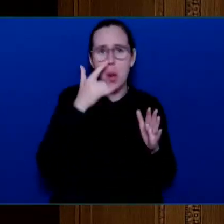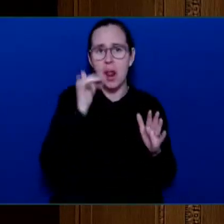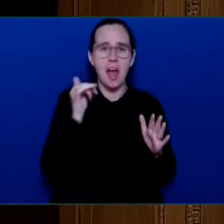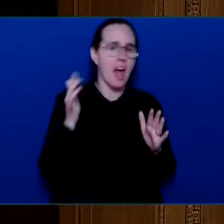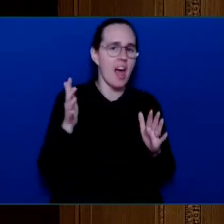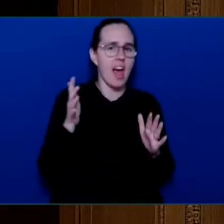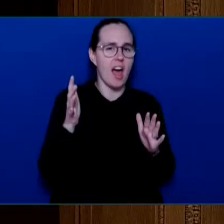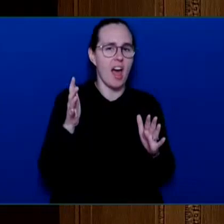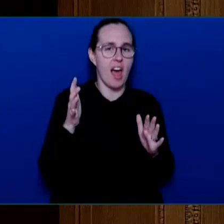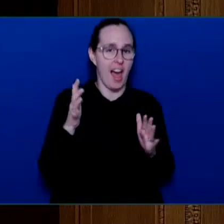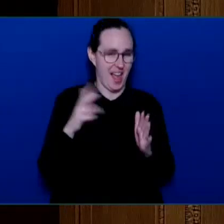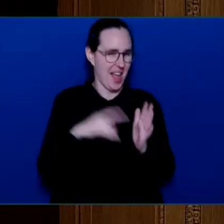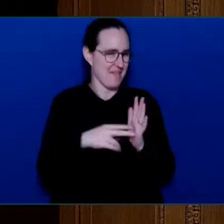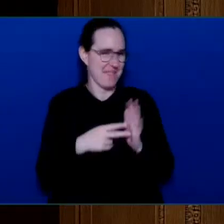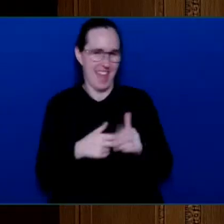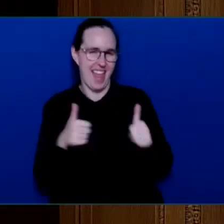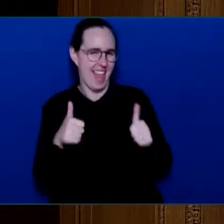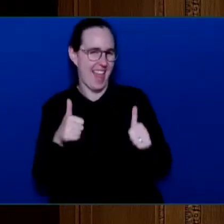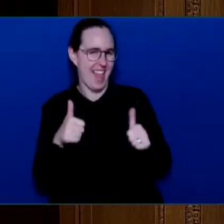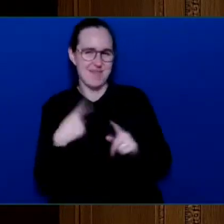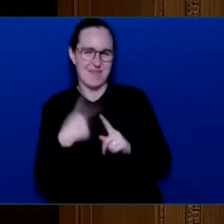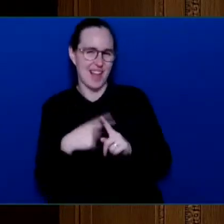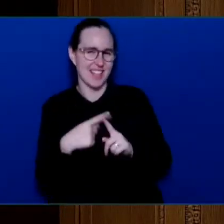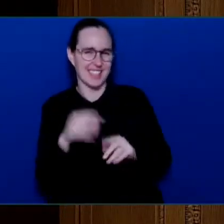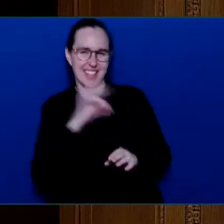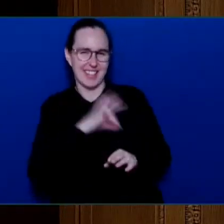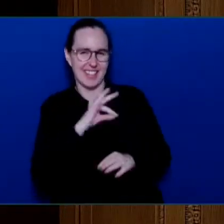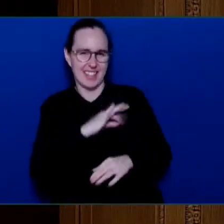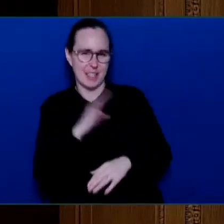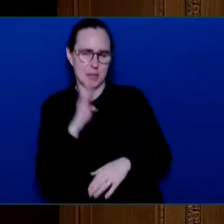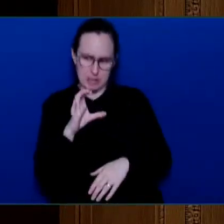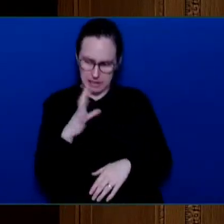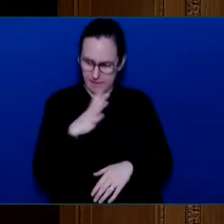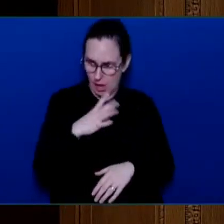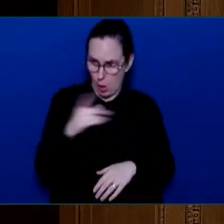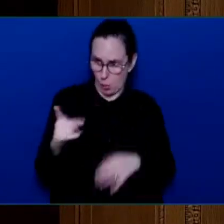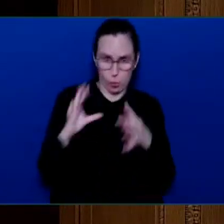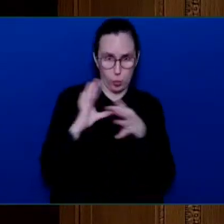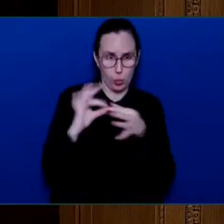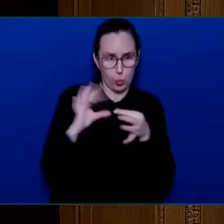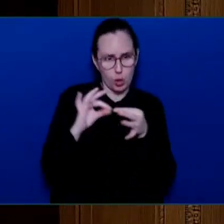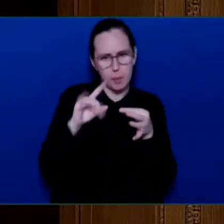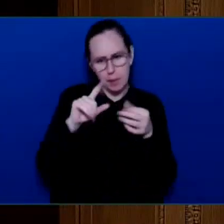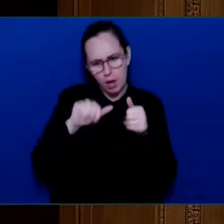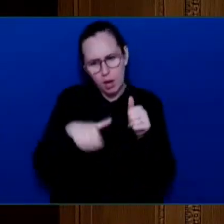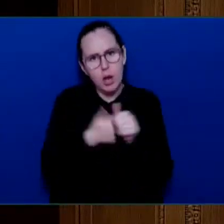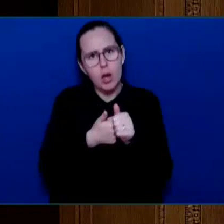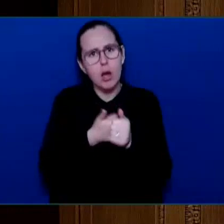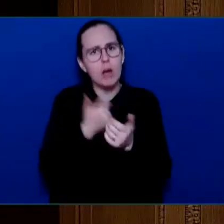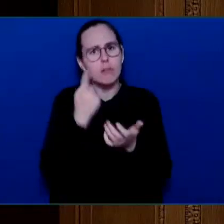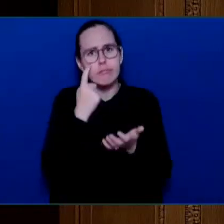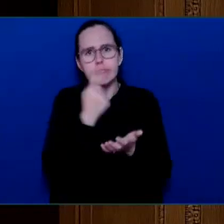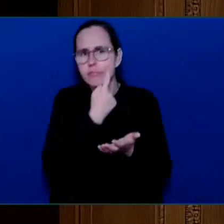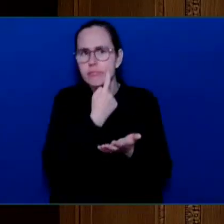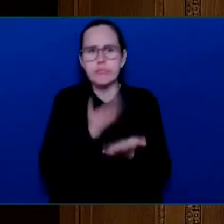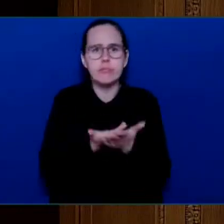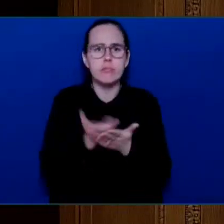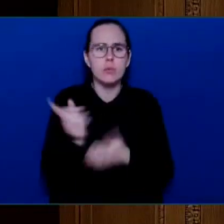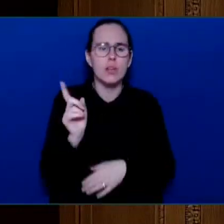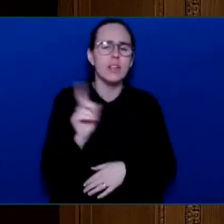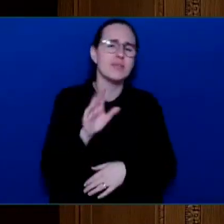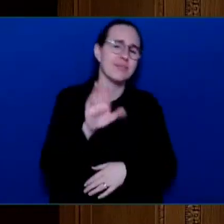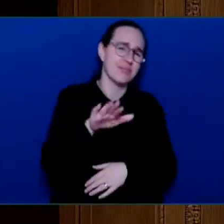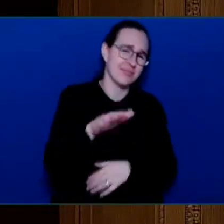that are missing from the modelling and can be assumed to negate its findings. Mr. Speaker, it appears this NDP government has